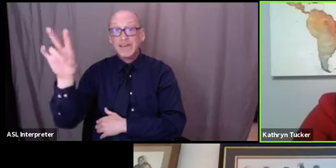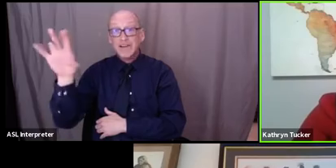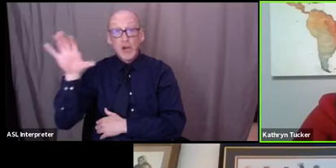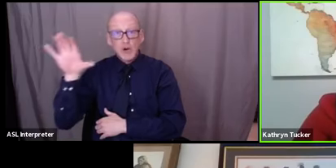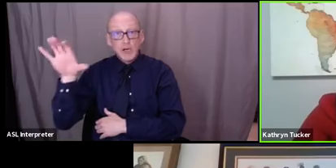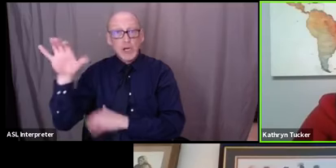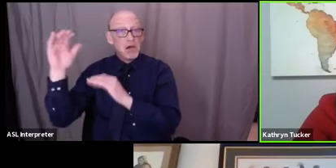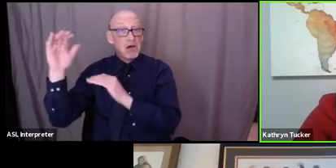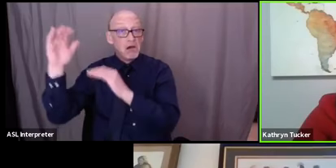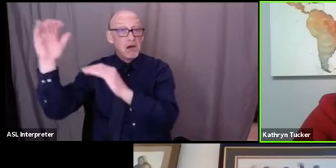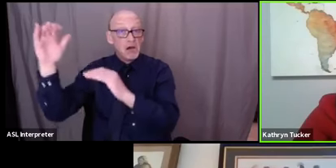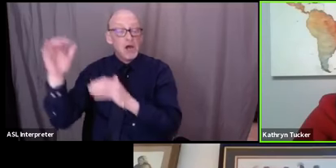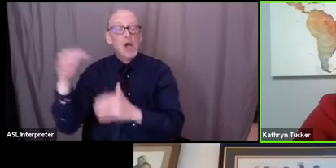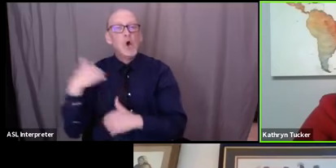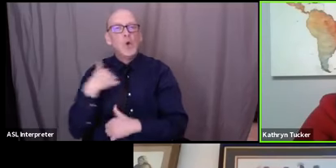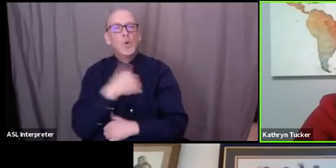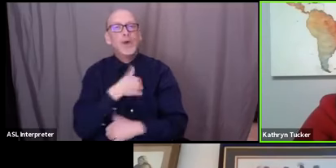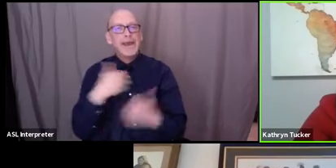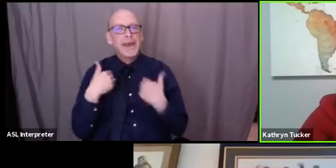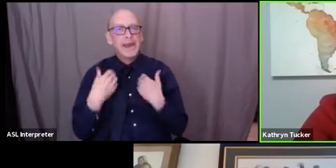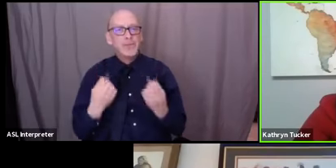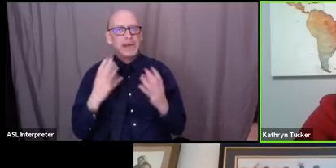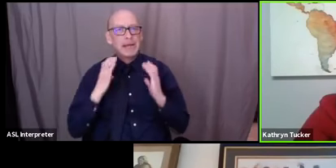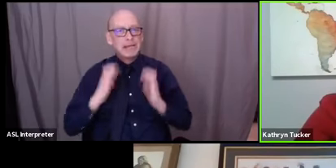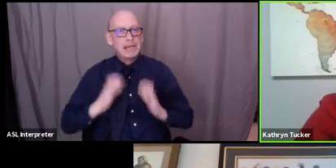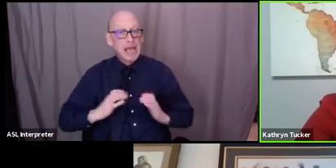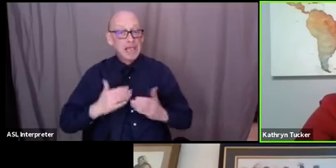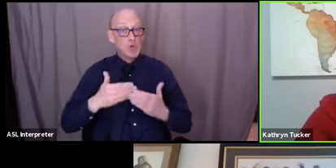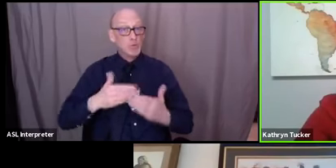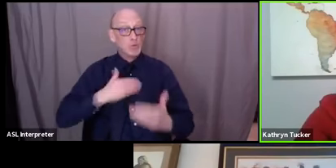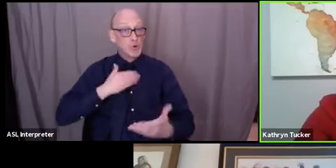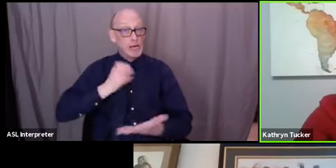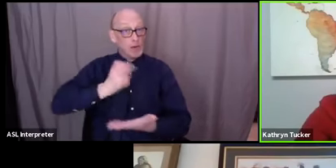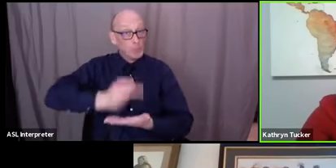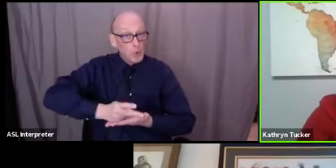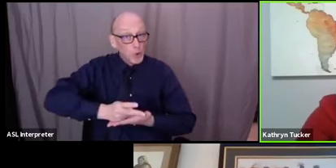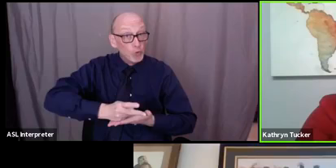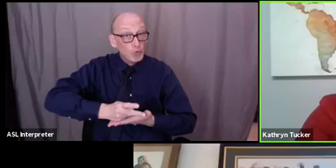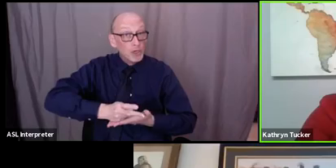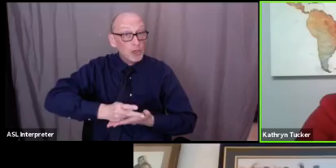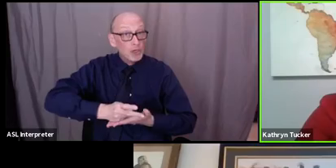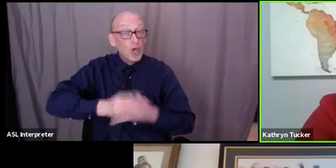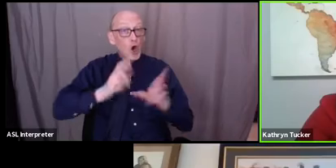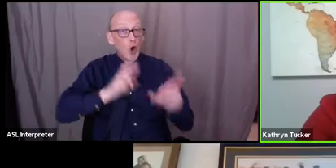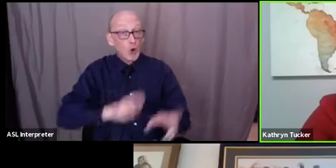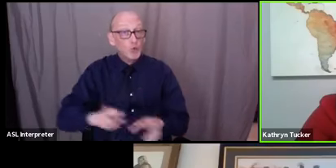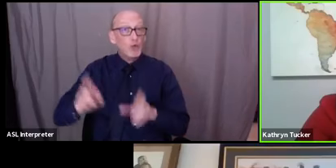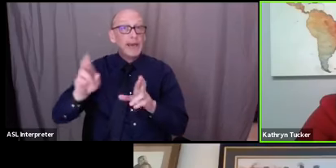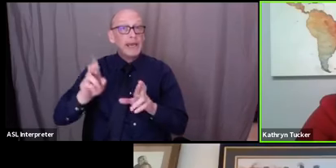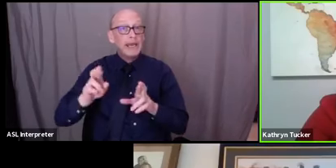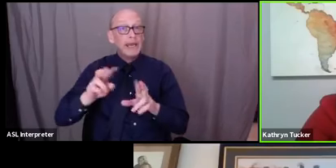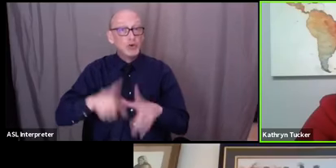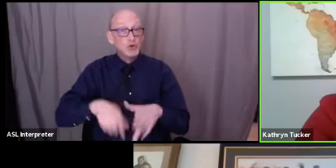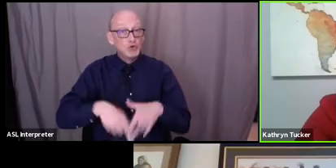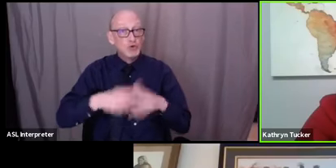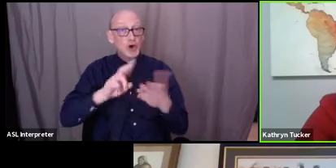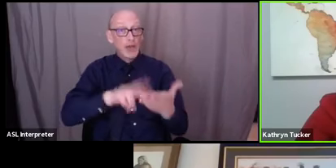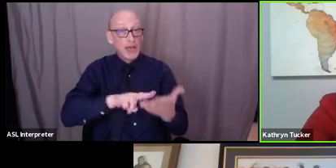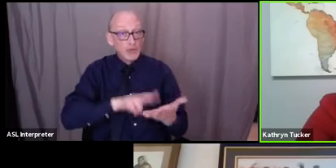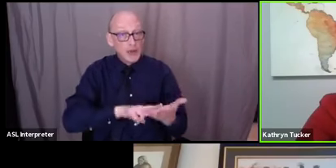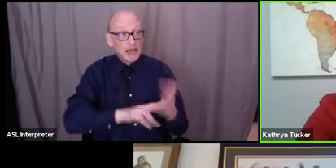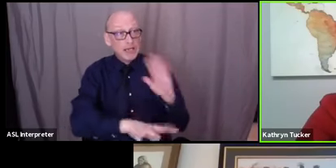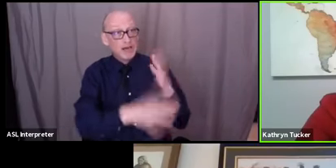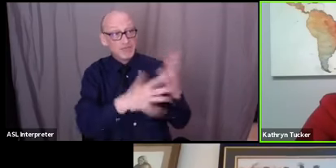a handful of clients that were pre-approved and who are getting ready to go under contract because they found a home